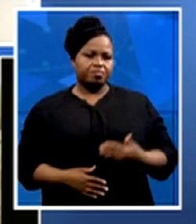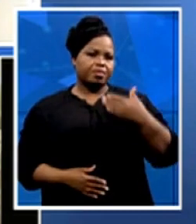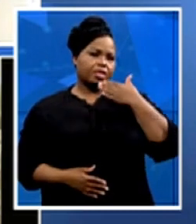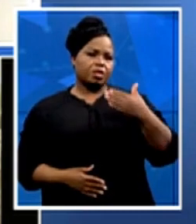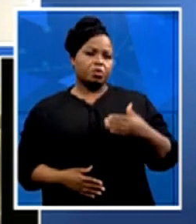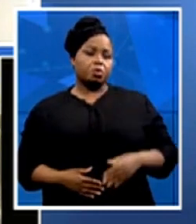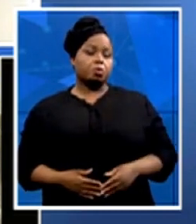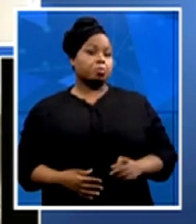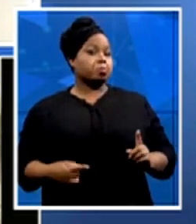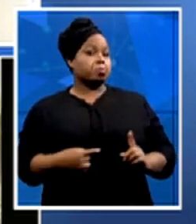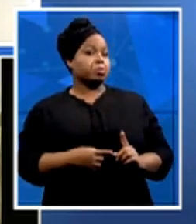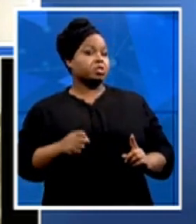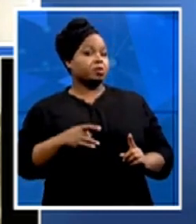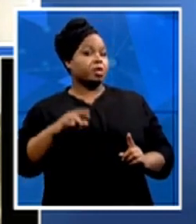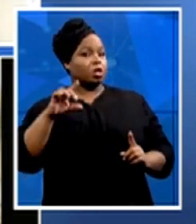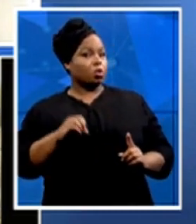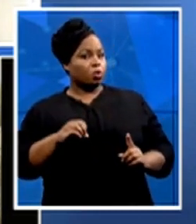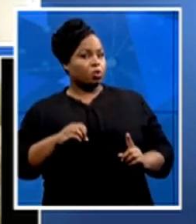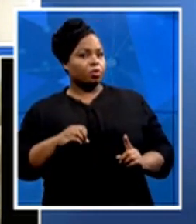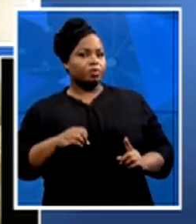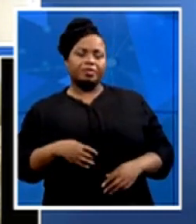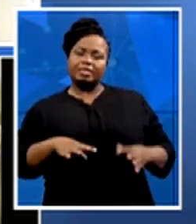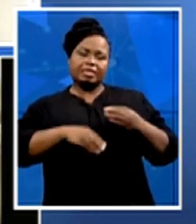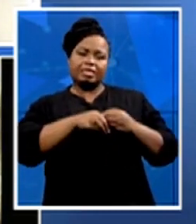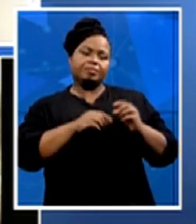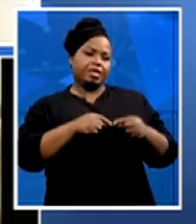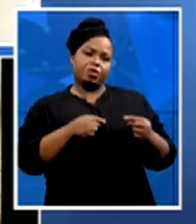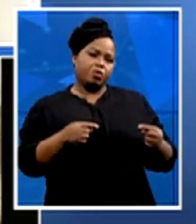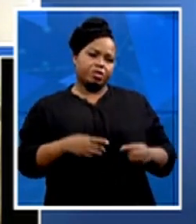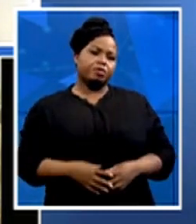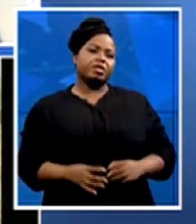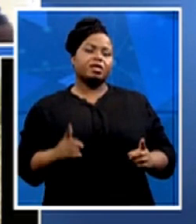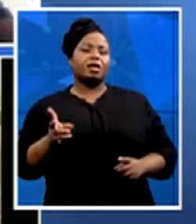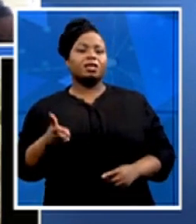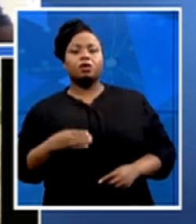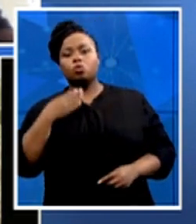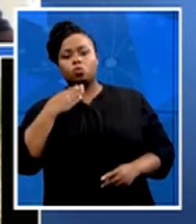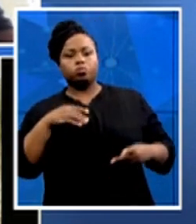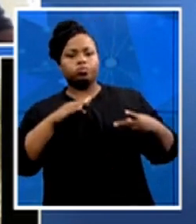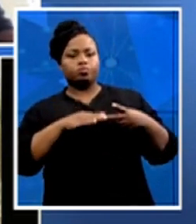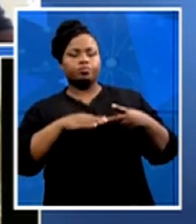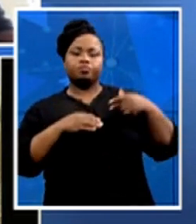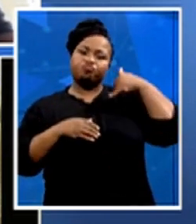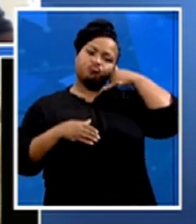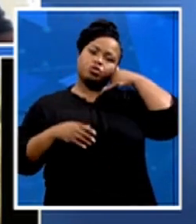really can't add anything to that. But we also have Pumlani from Mpumalanga. Pumlani, a very good morning to you.